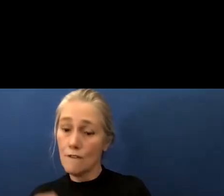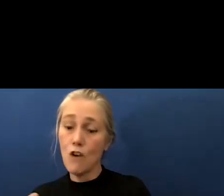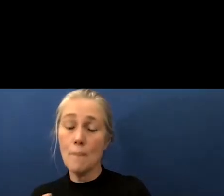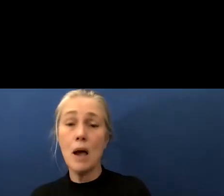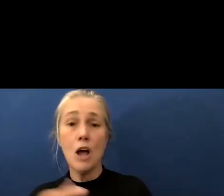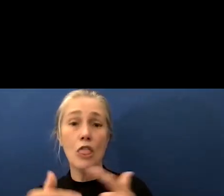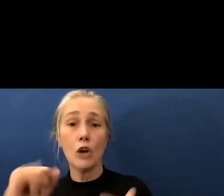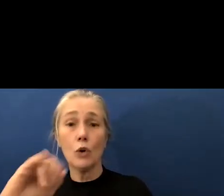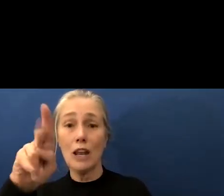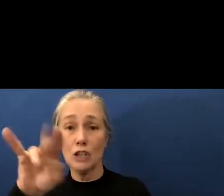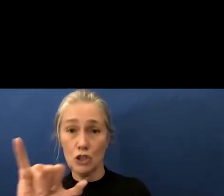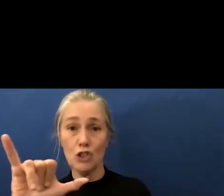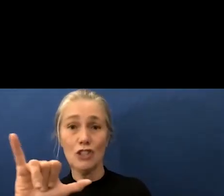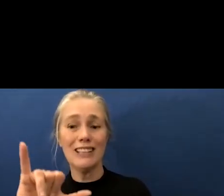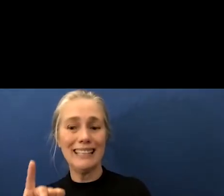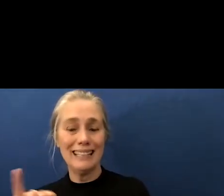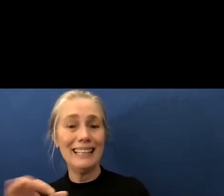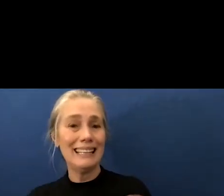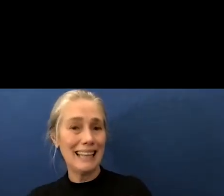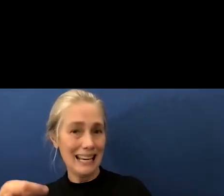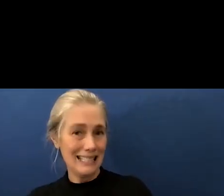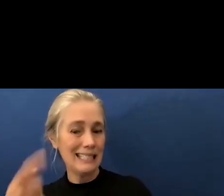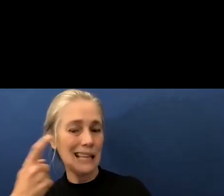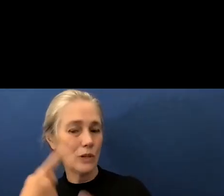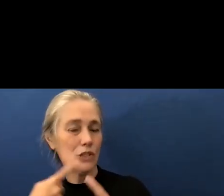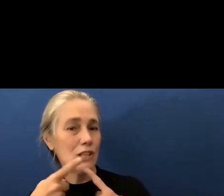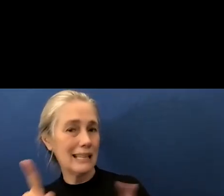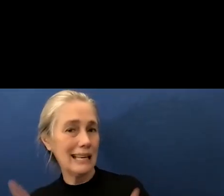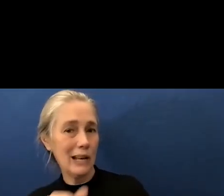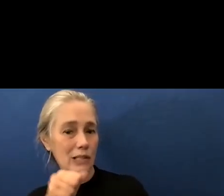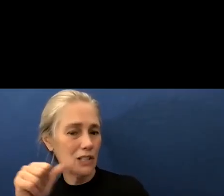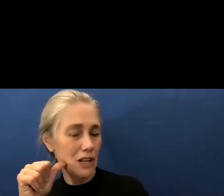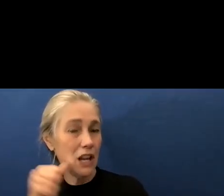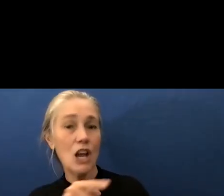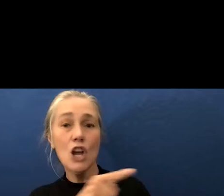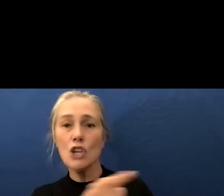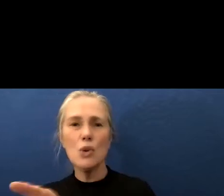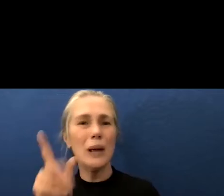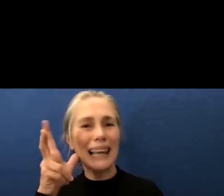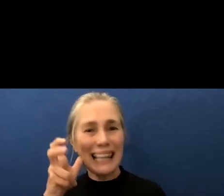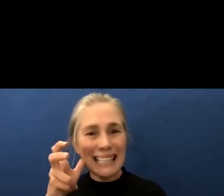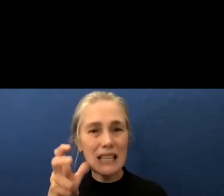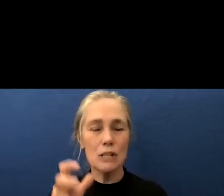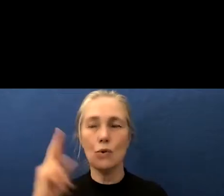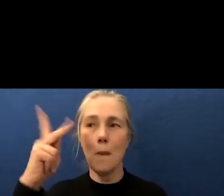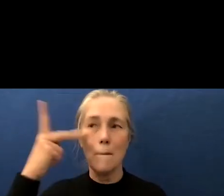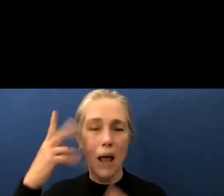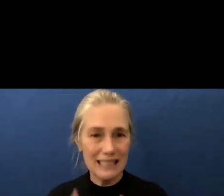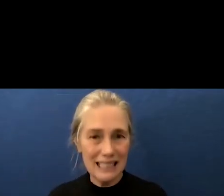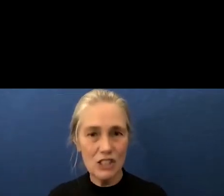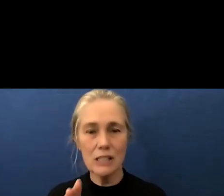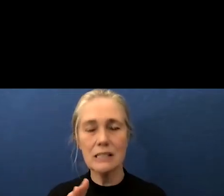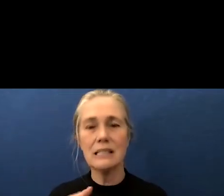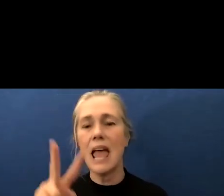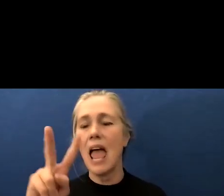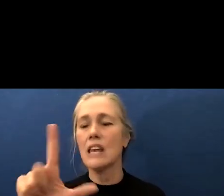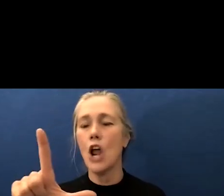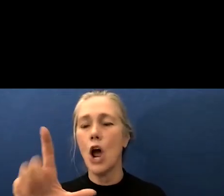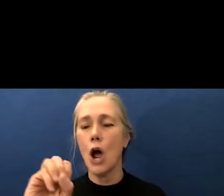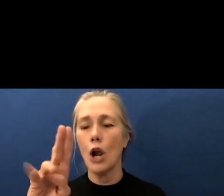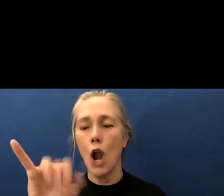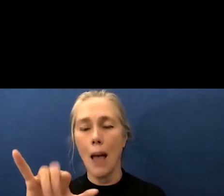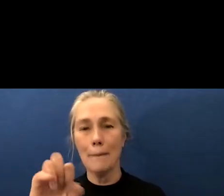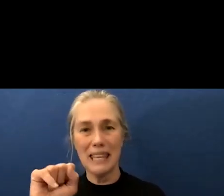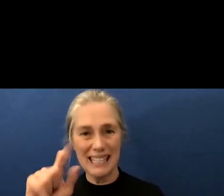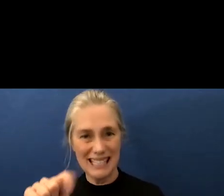listen to science this board listen to the politicians and lobbyists they continue to use the pandemic to keep parents out of the board meetings